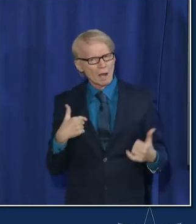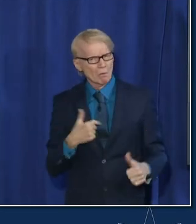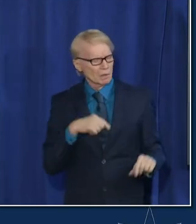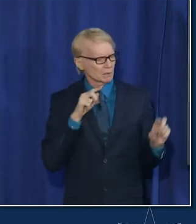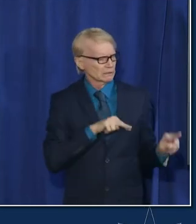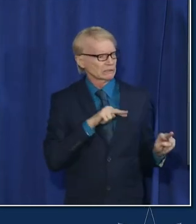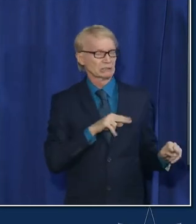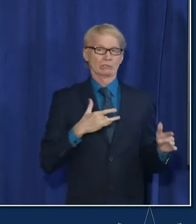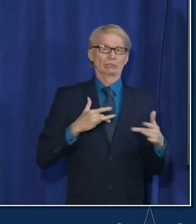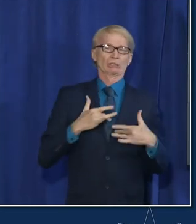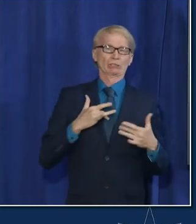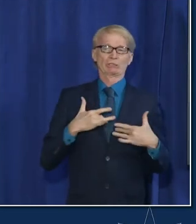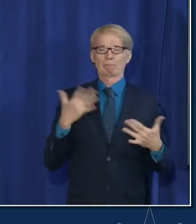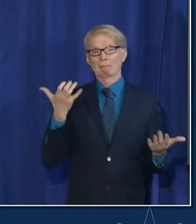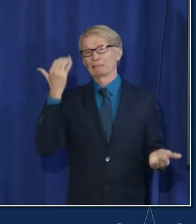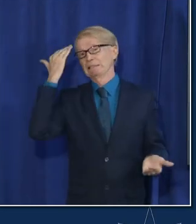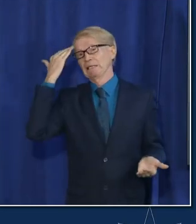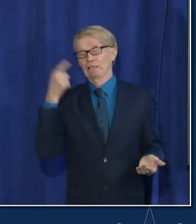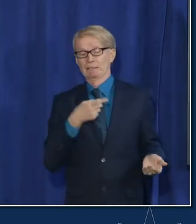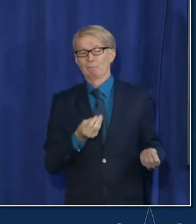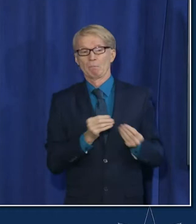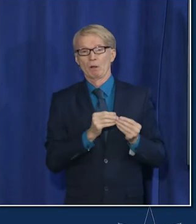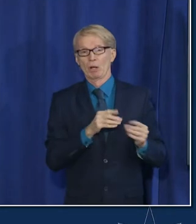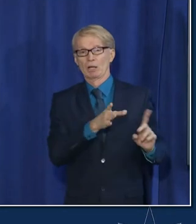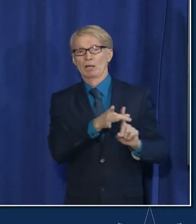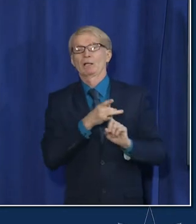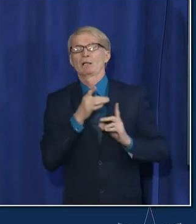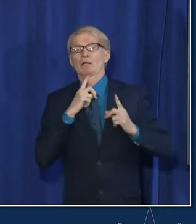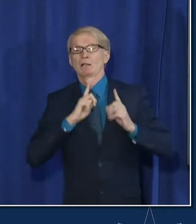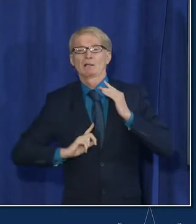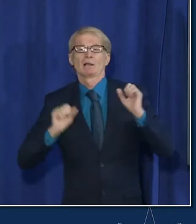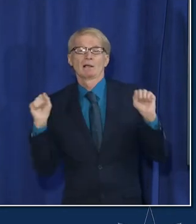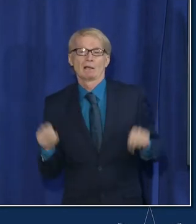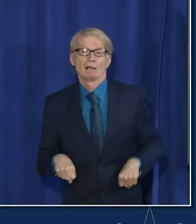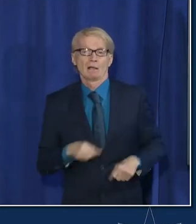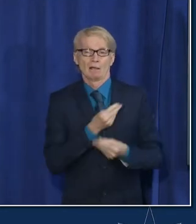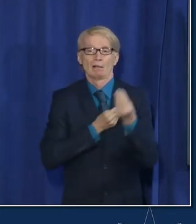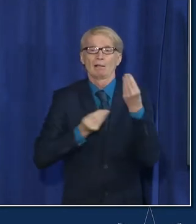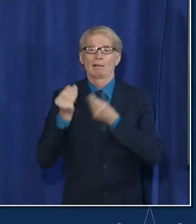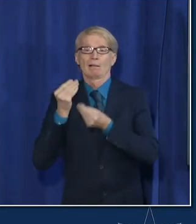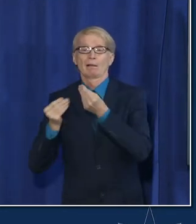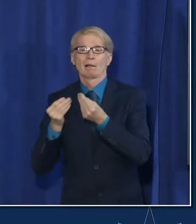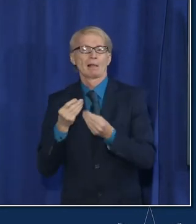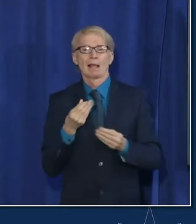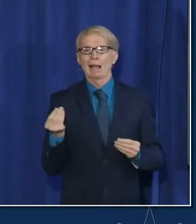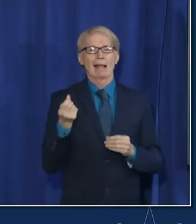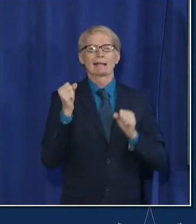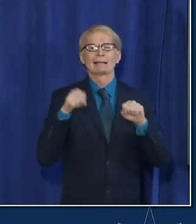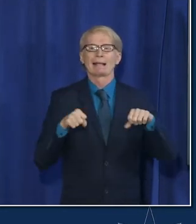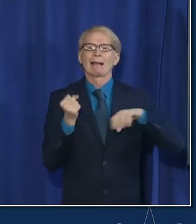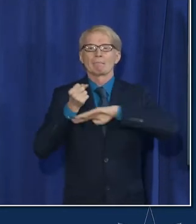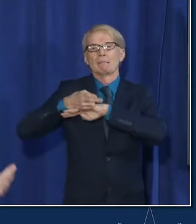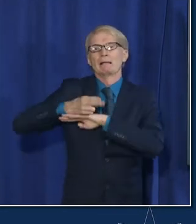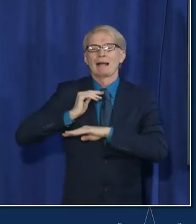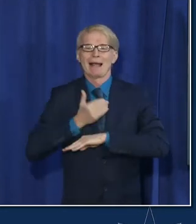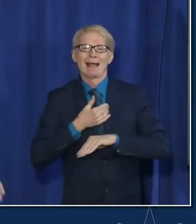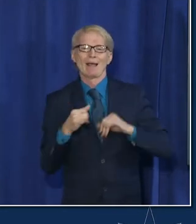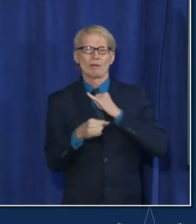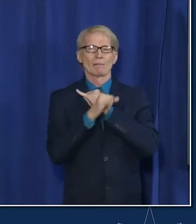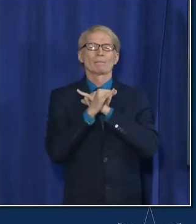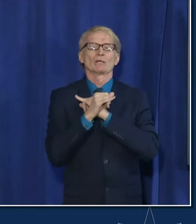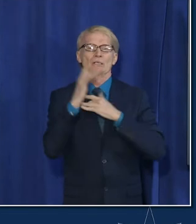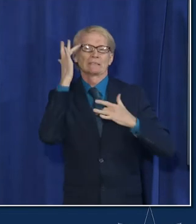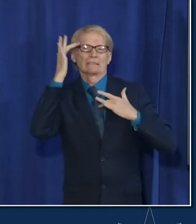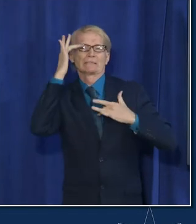maybe it's more transmissible it's more contagious maybe it's more able to evade our immune system either from prior